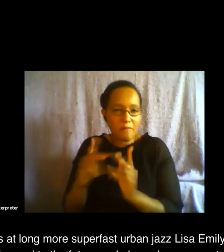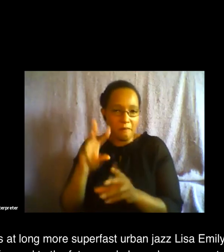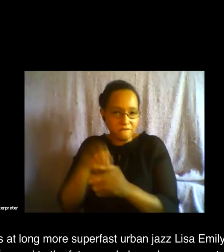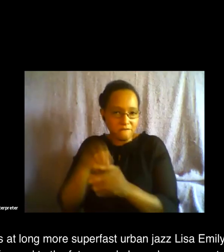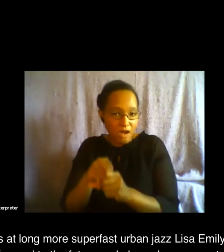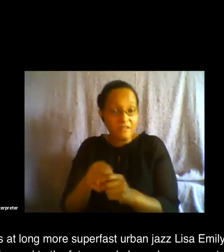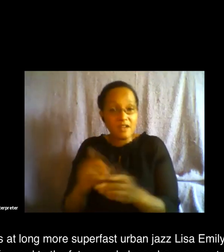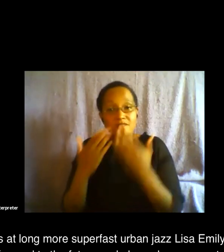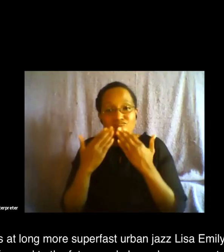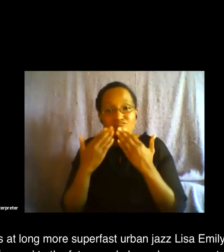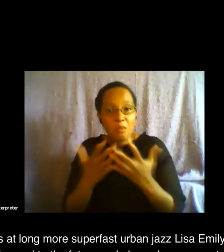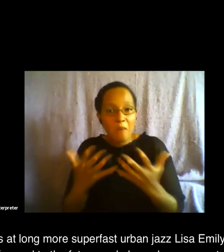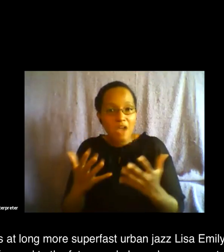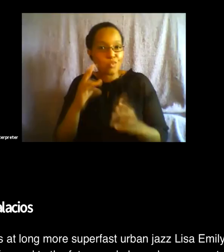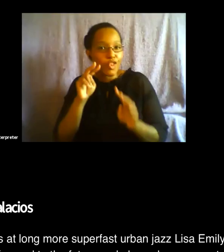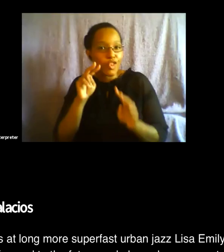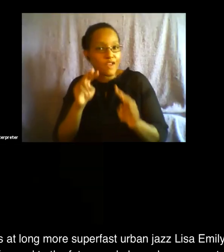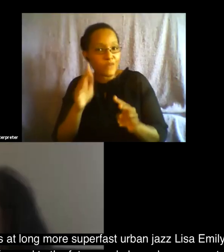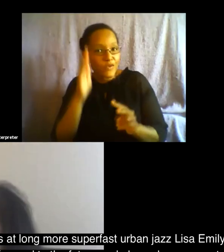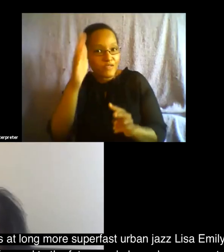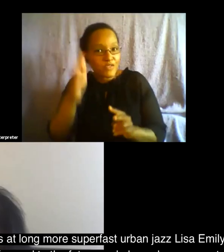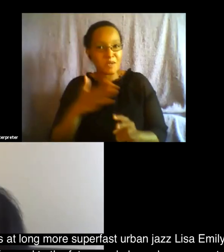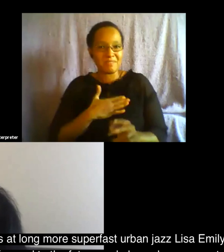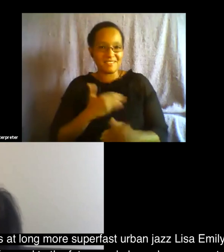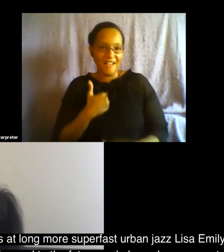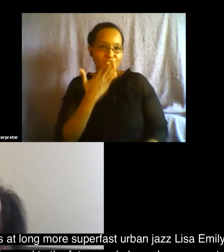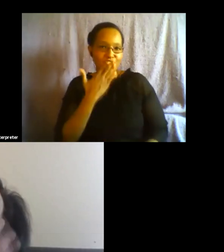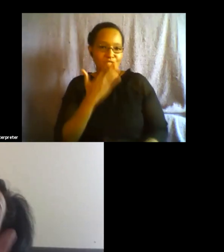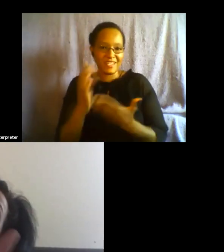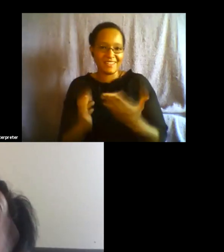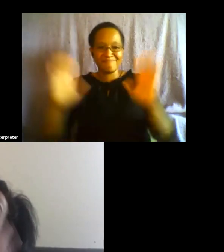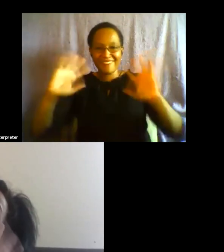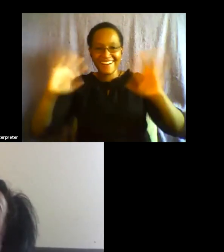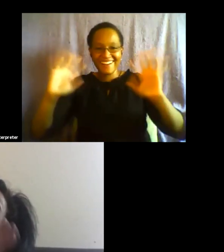the future and please have a great weekend bye